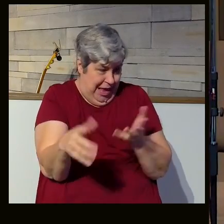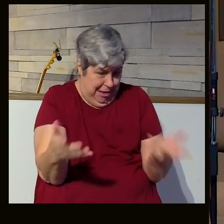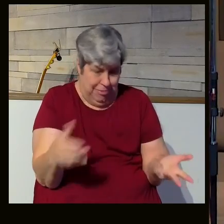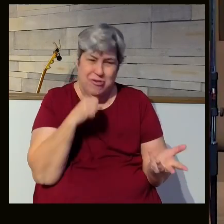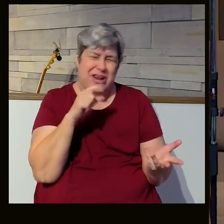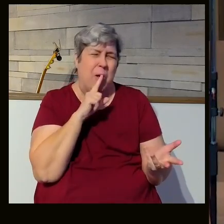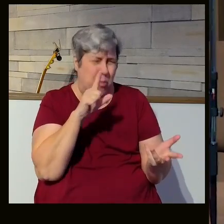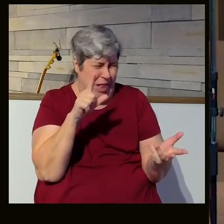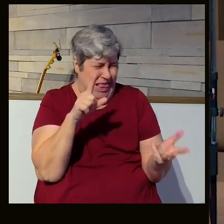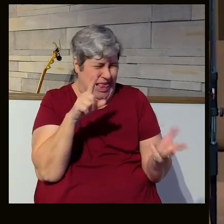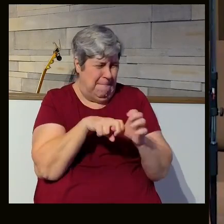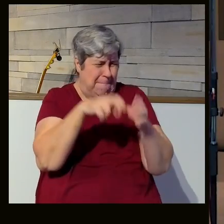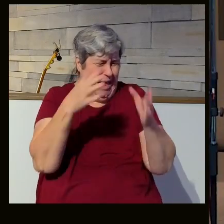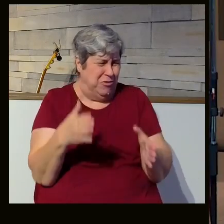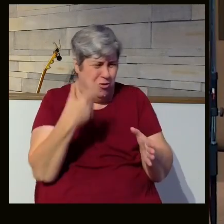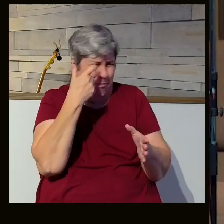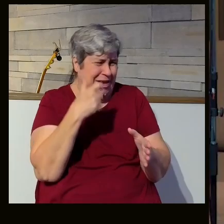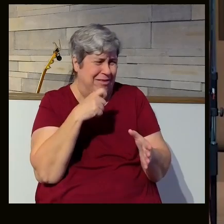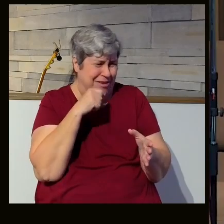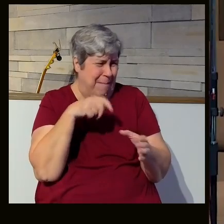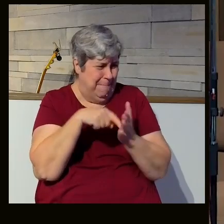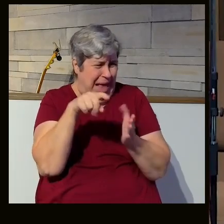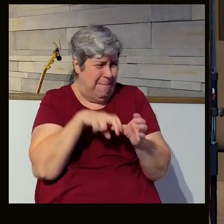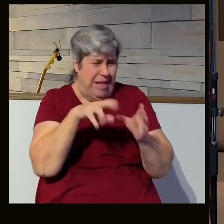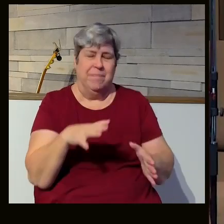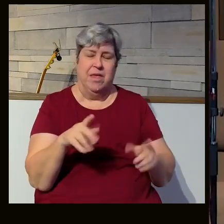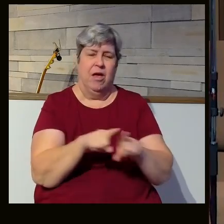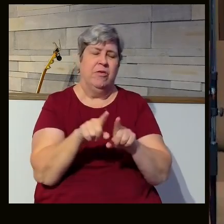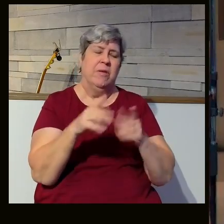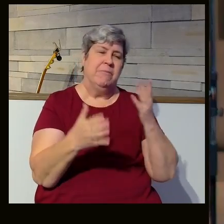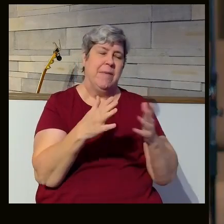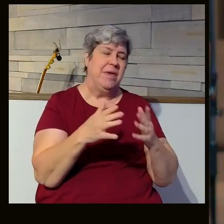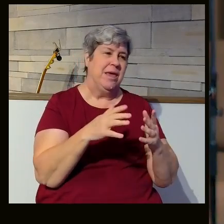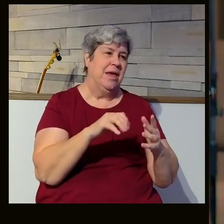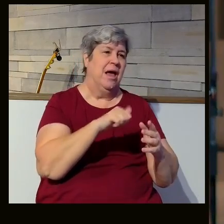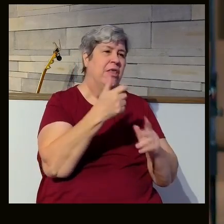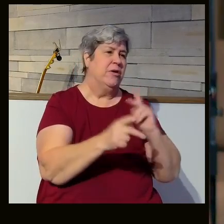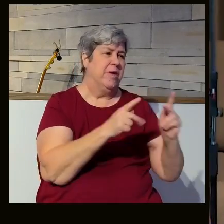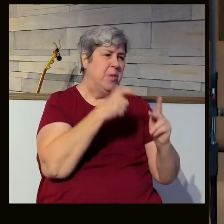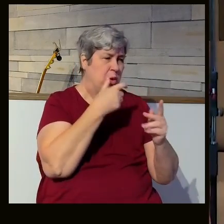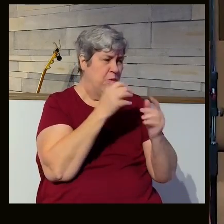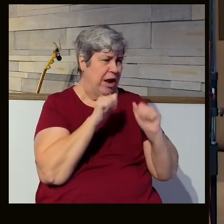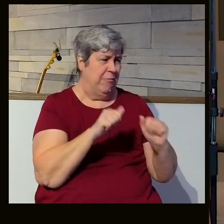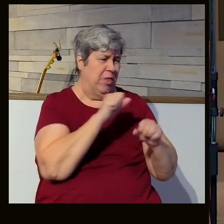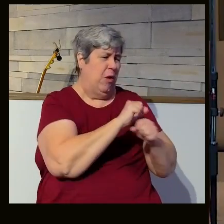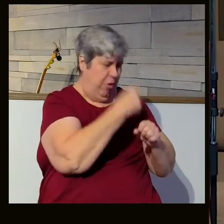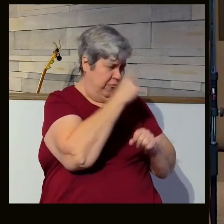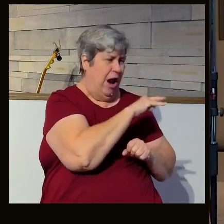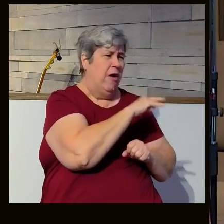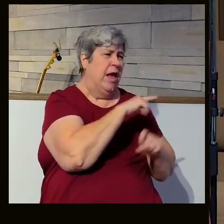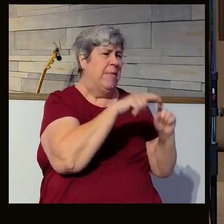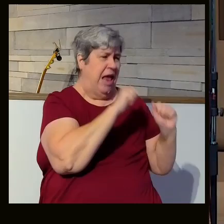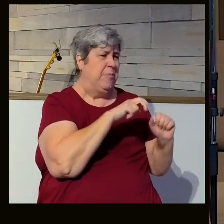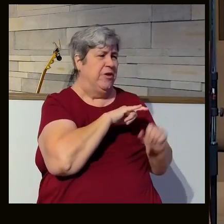all right? So they're not having to pay to do their job. You also have folks in the jump seat or those who are deadheading, are having to work for the airline perhaps and